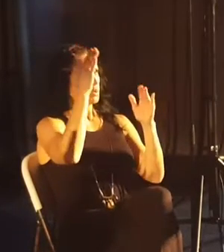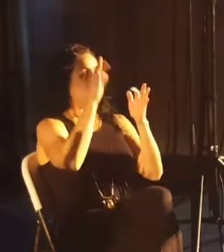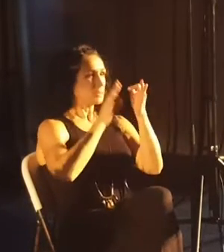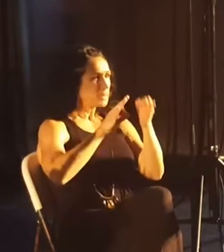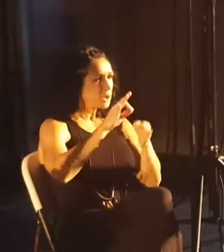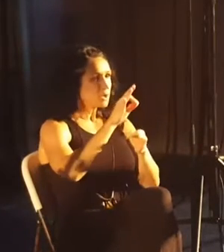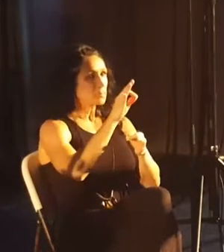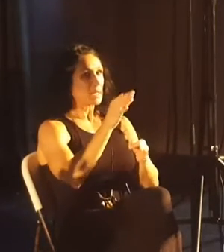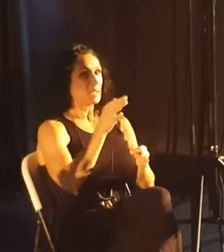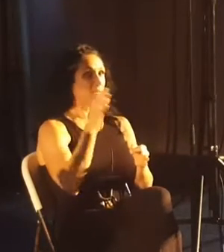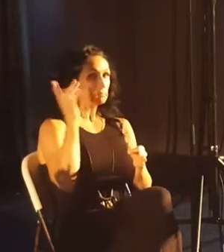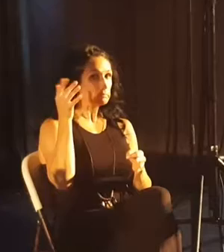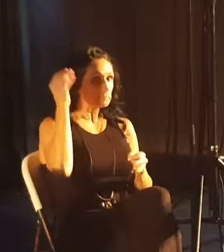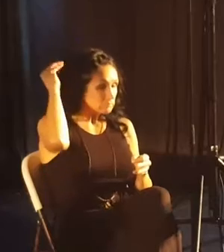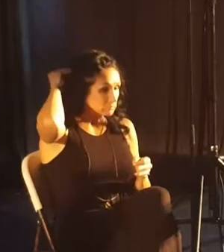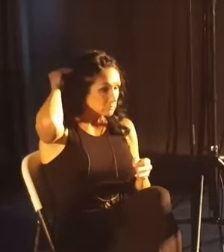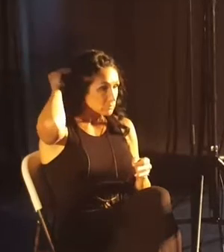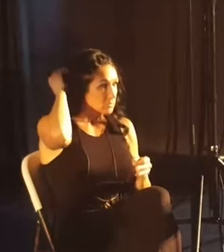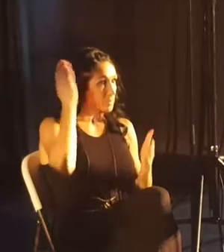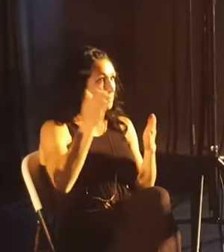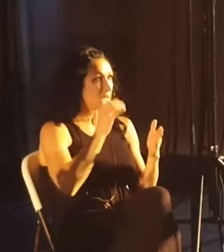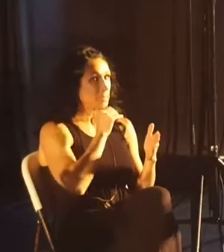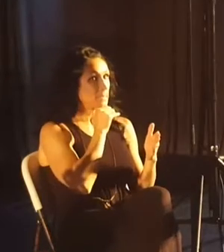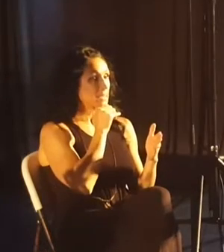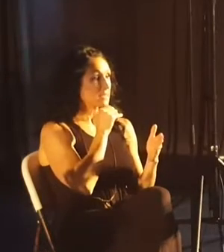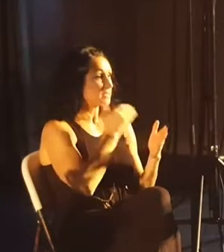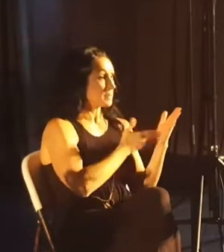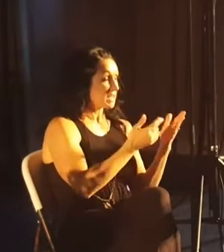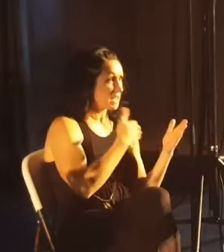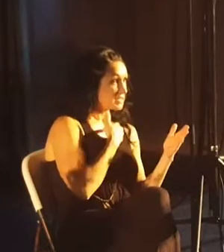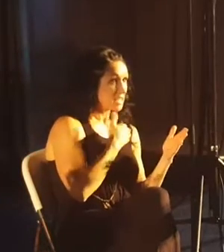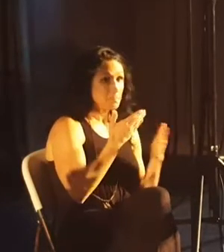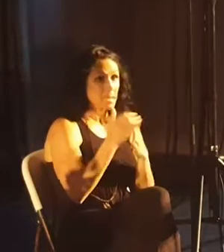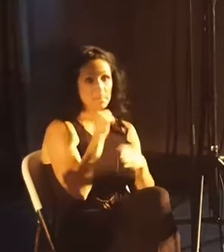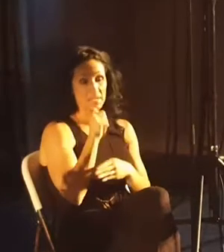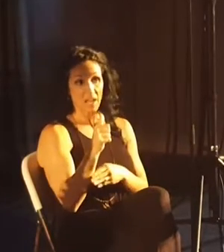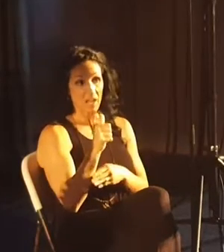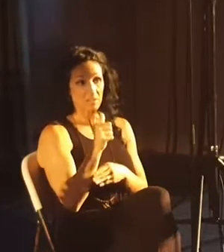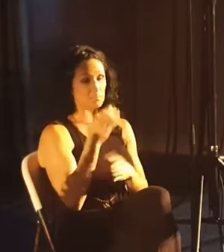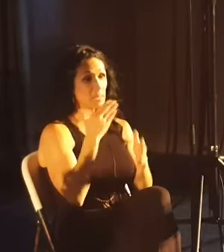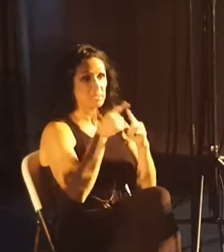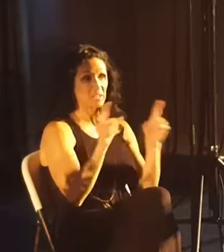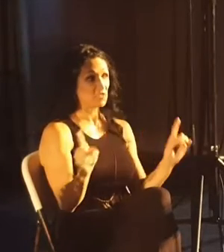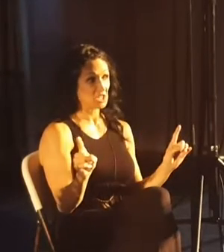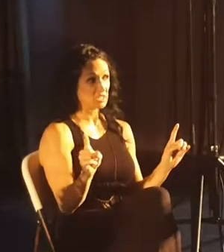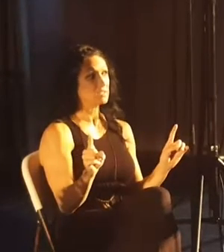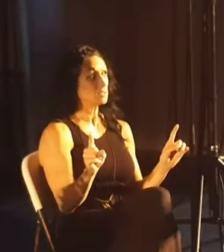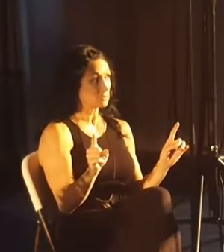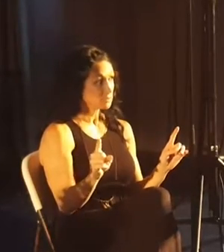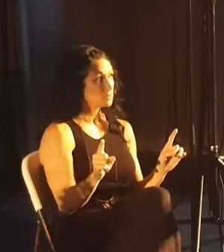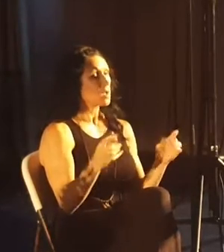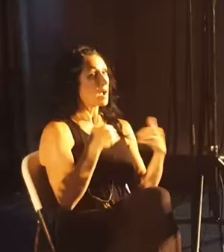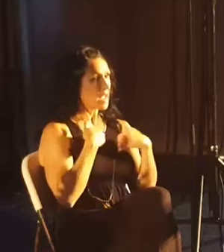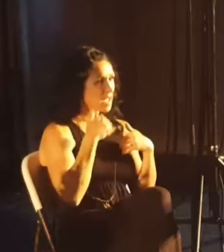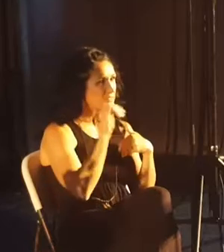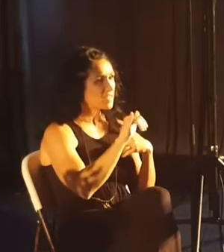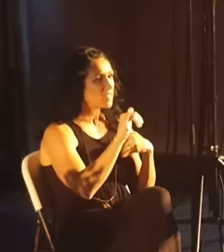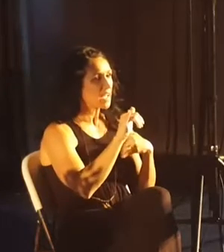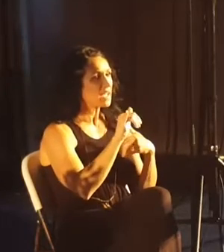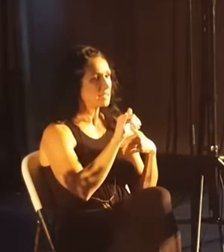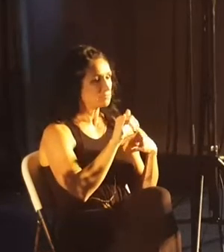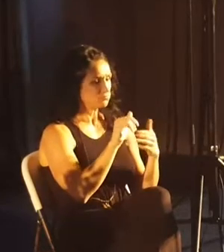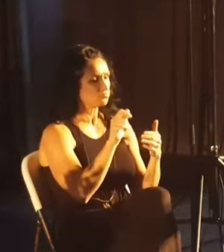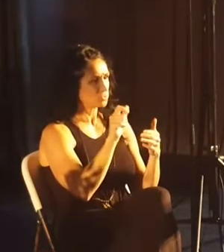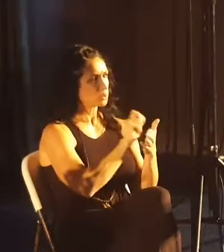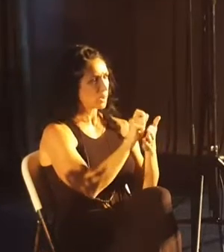might say something. It may or may not be something that I say. It might be something totally different, but I want you to have that space in front of you